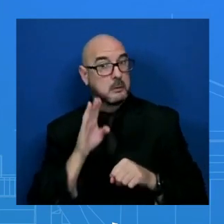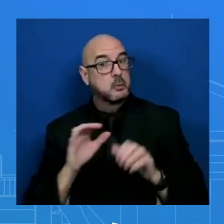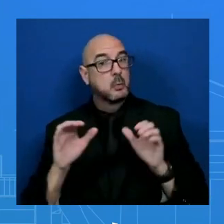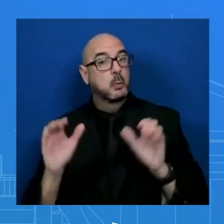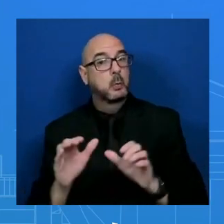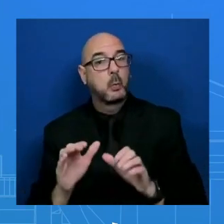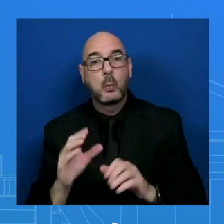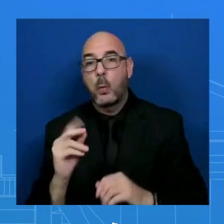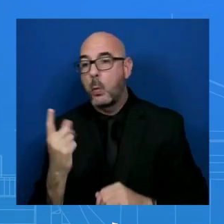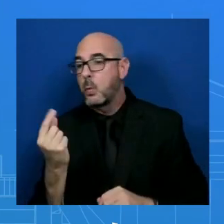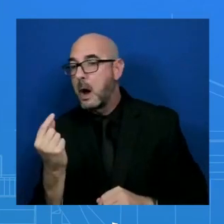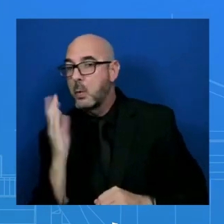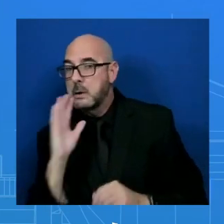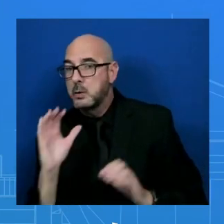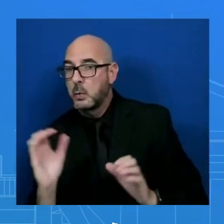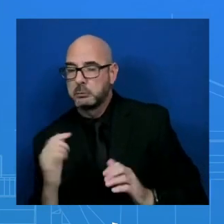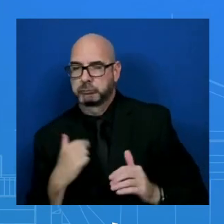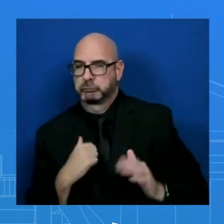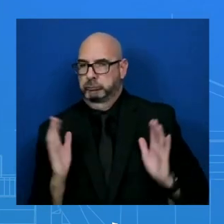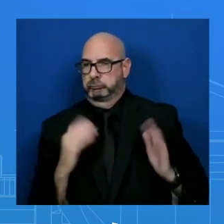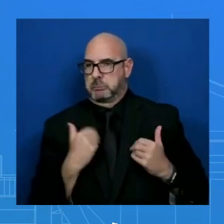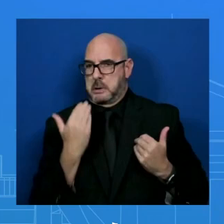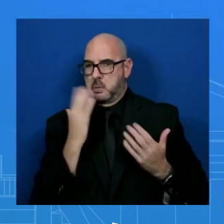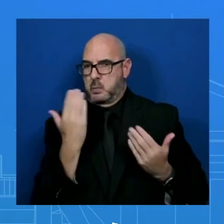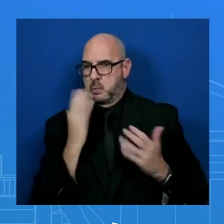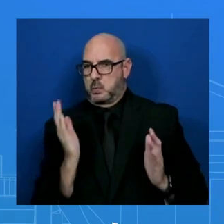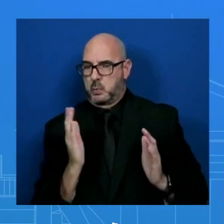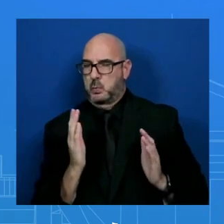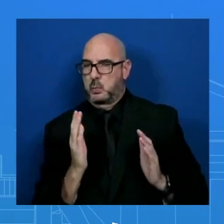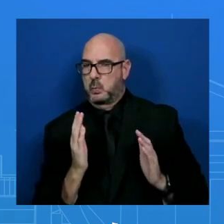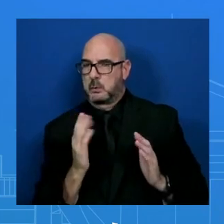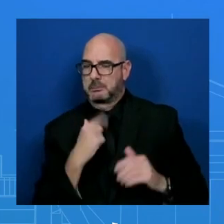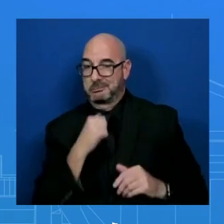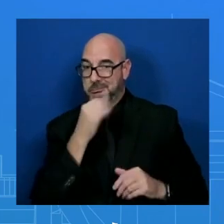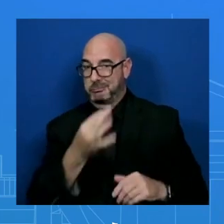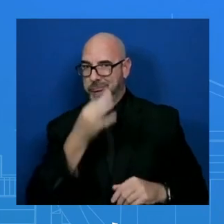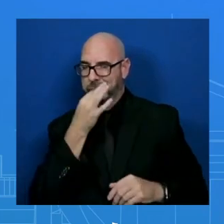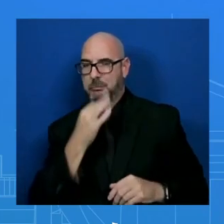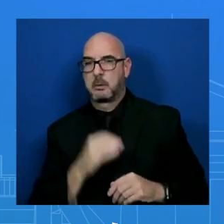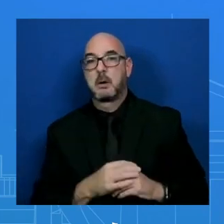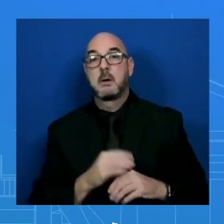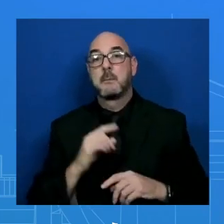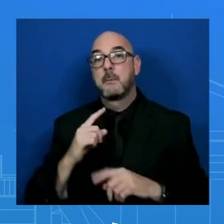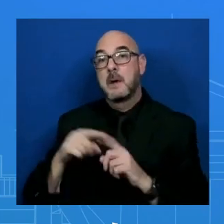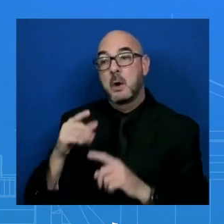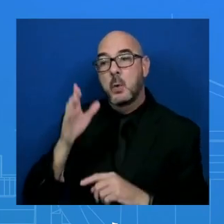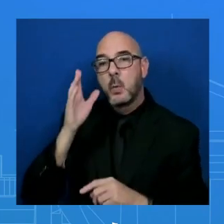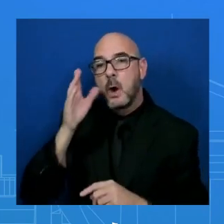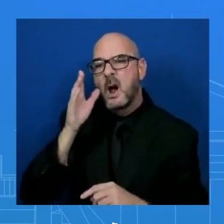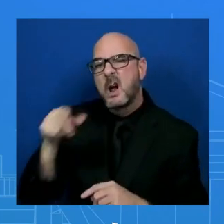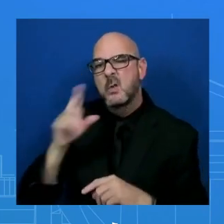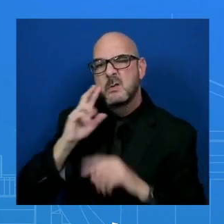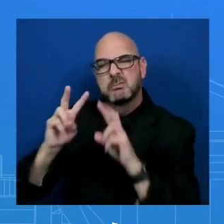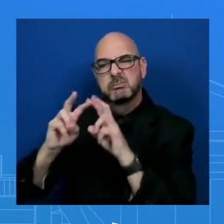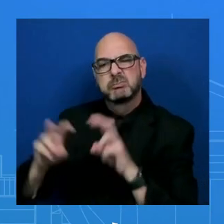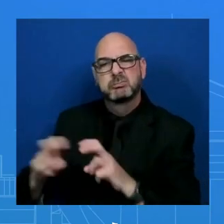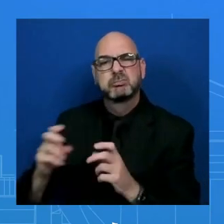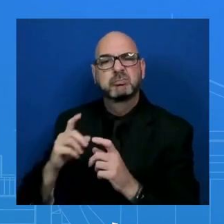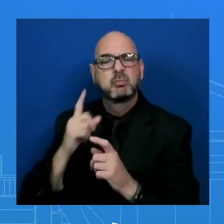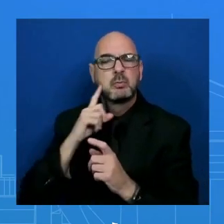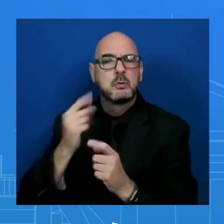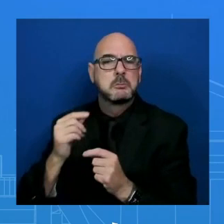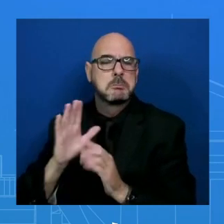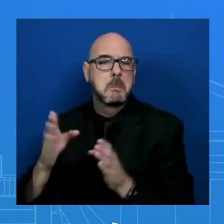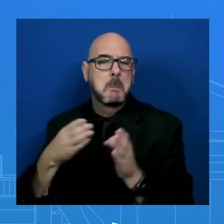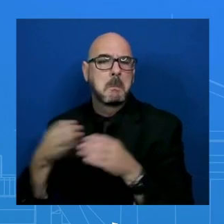to defer that question because the experts are engaging to work out what an operational plan would look like. In terms of New York,